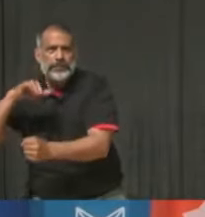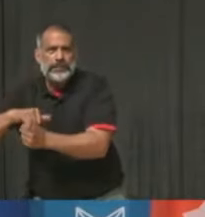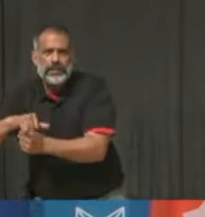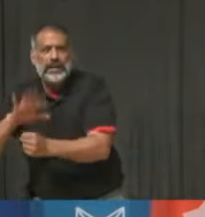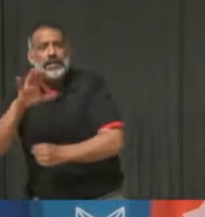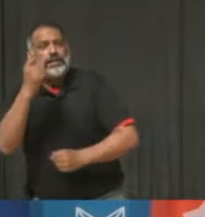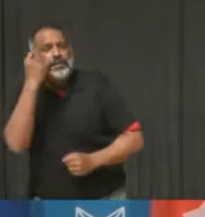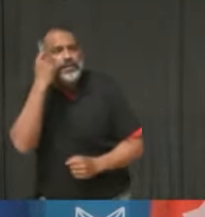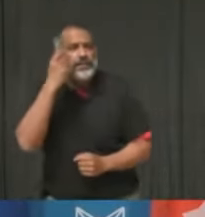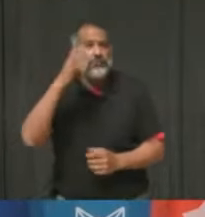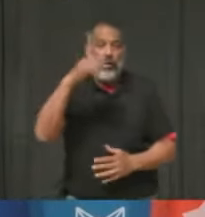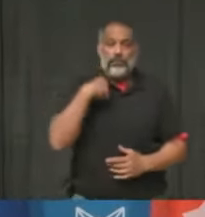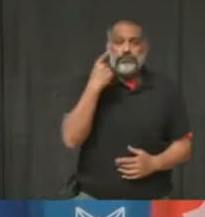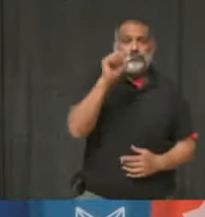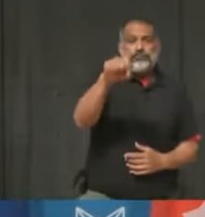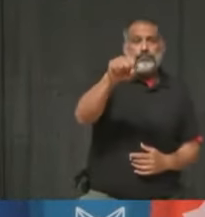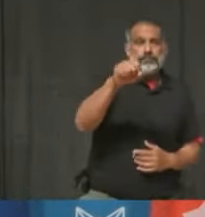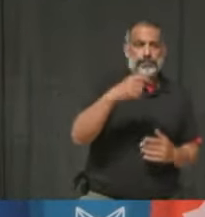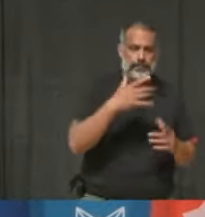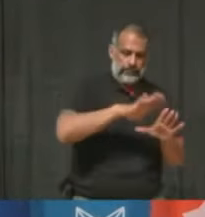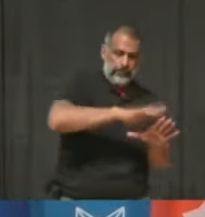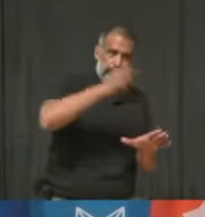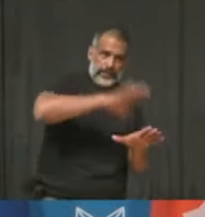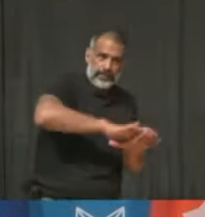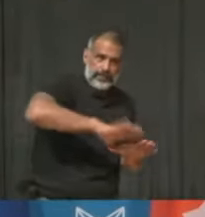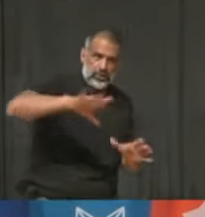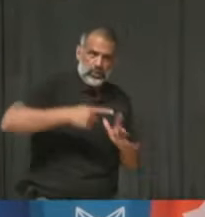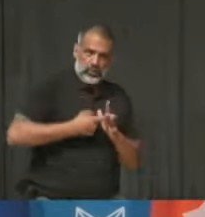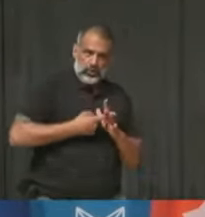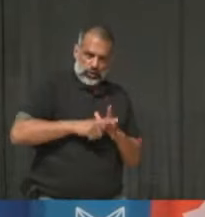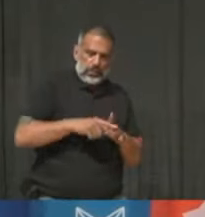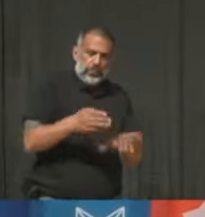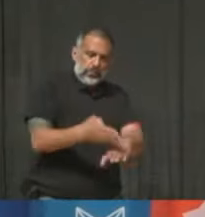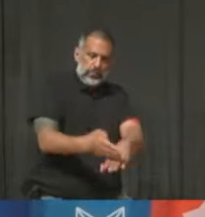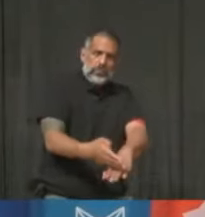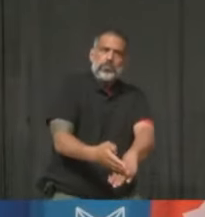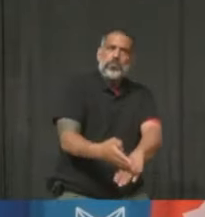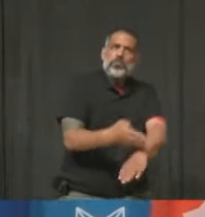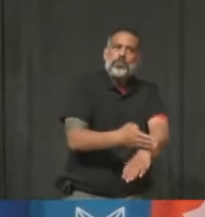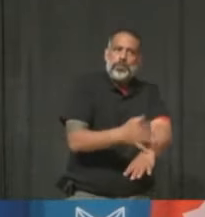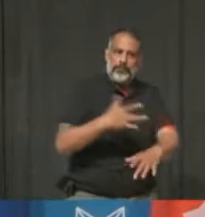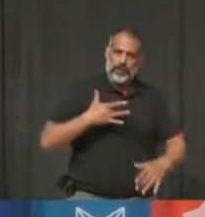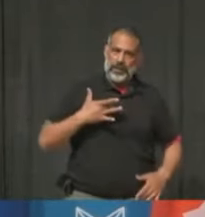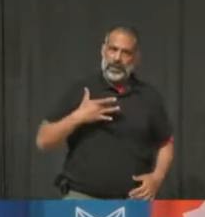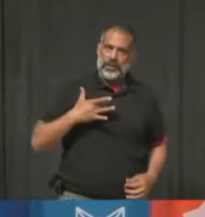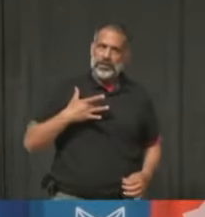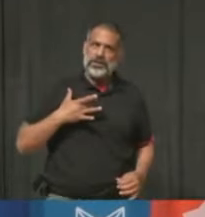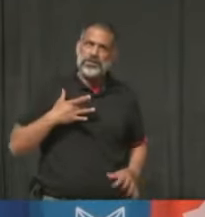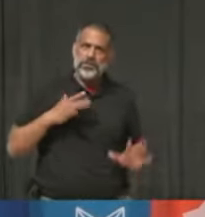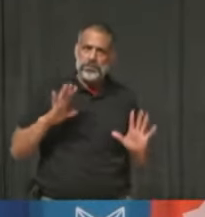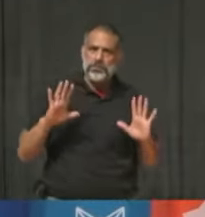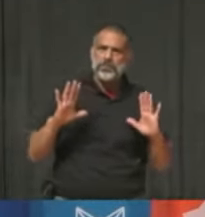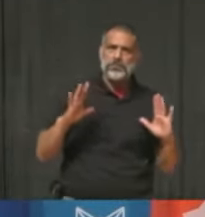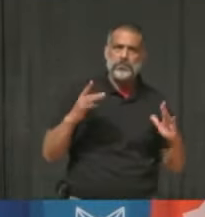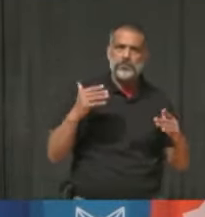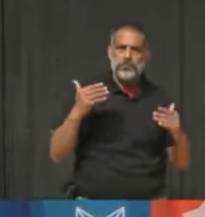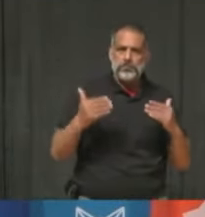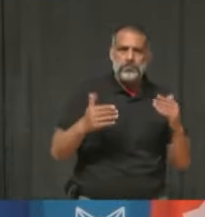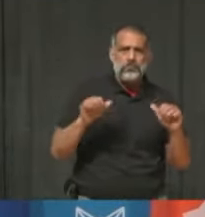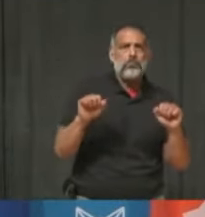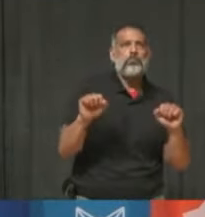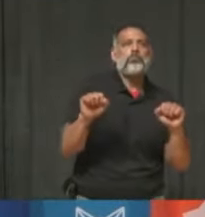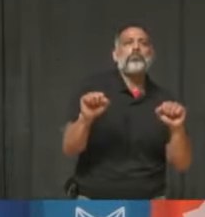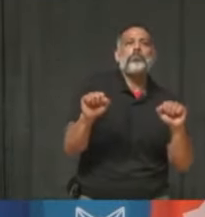you know, trends in Peel that are favorable that would allow me to say, you know, hopefully we'd be able to revert back to what I had said at